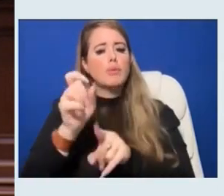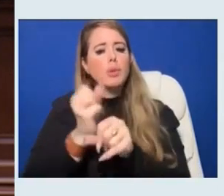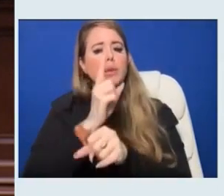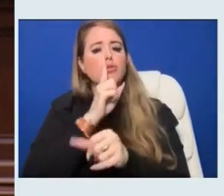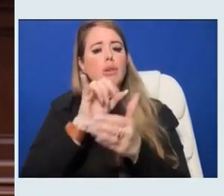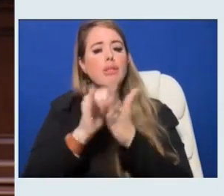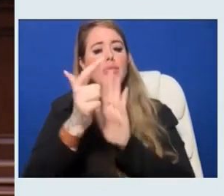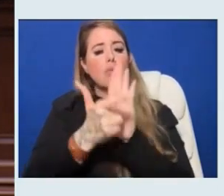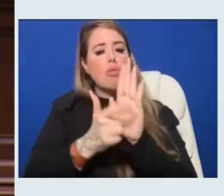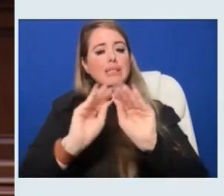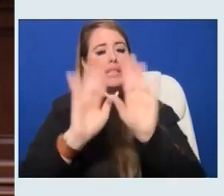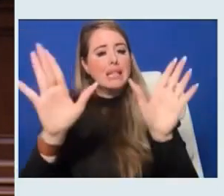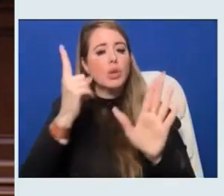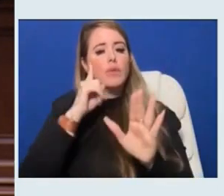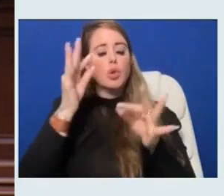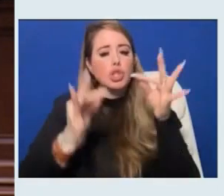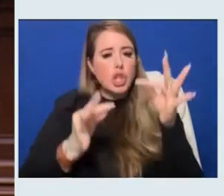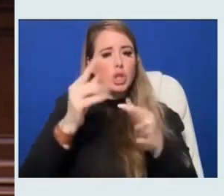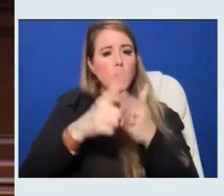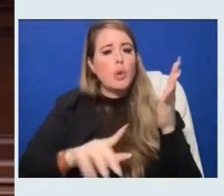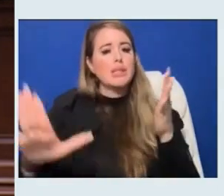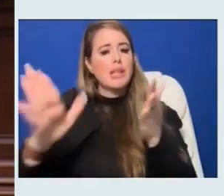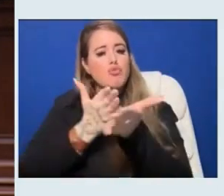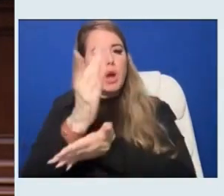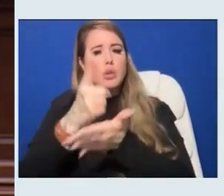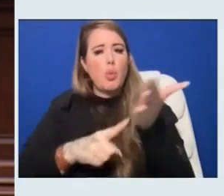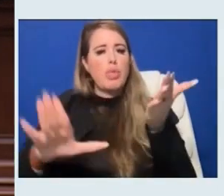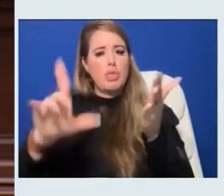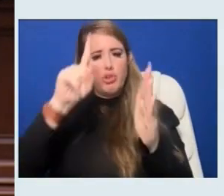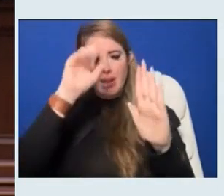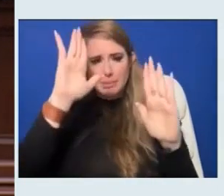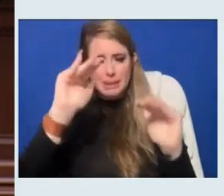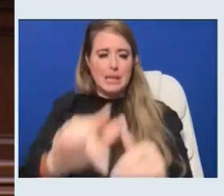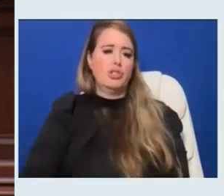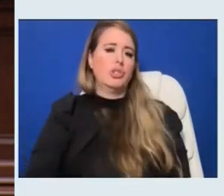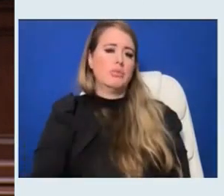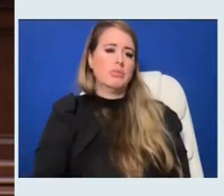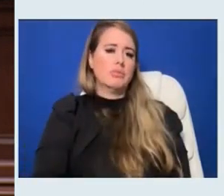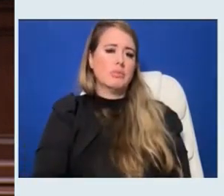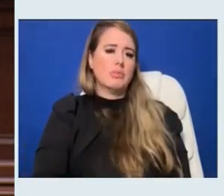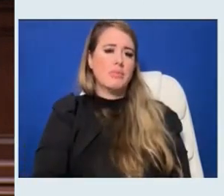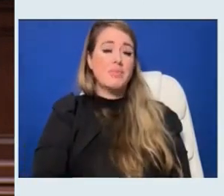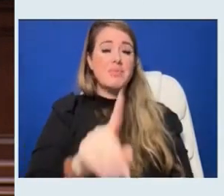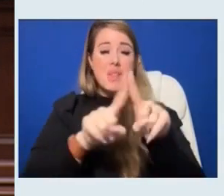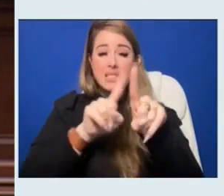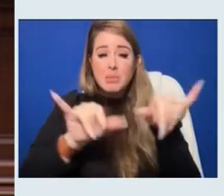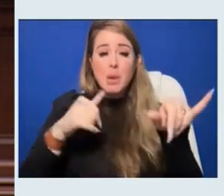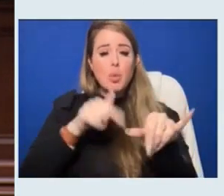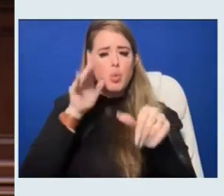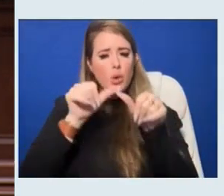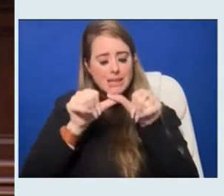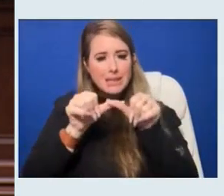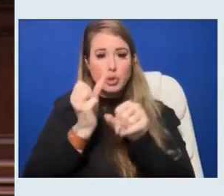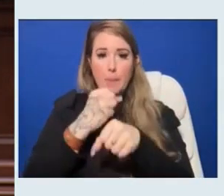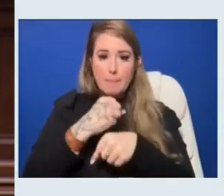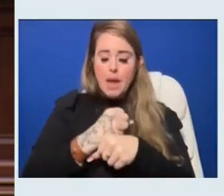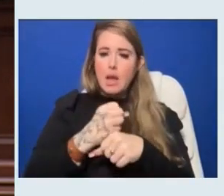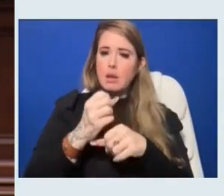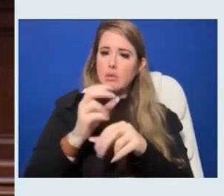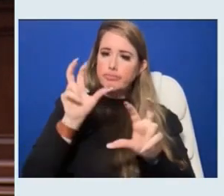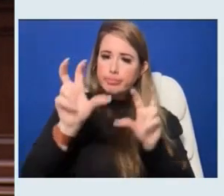for our judges and what their rights are and what their expectations are. But at the same time, we're going to continue making record investments